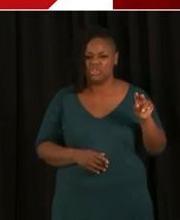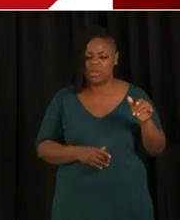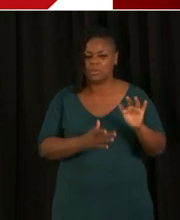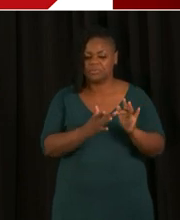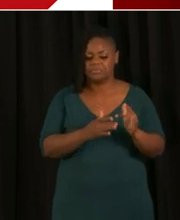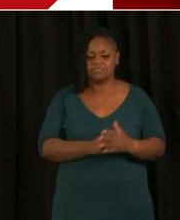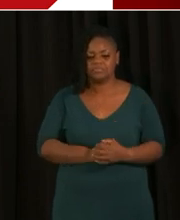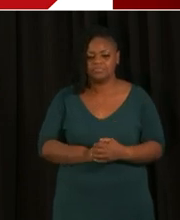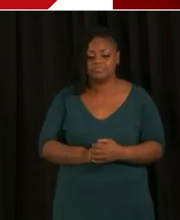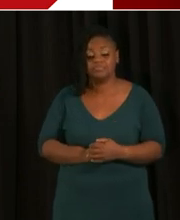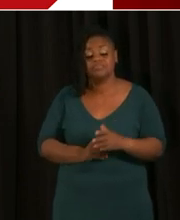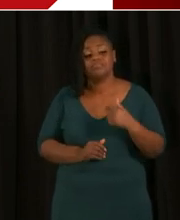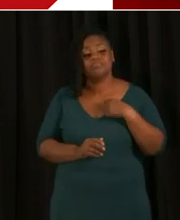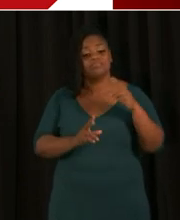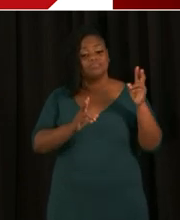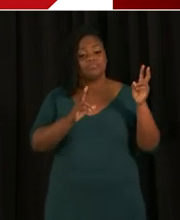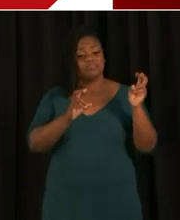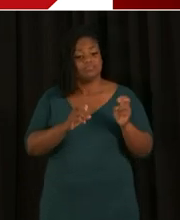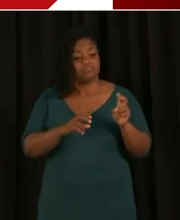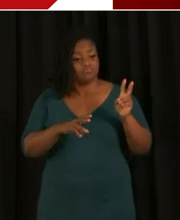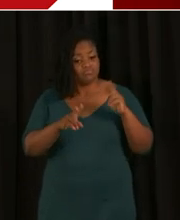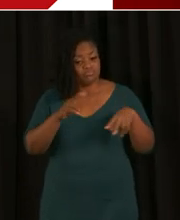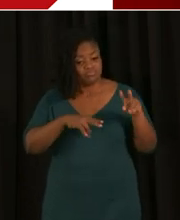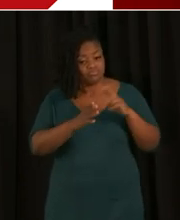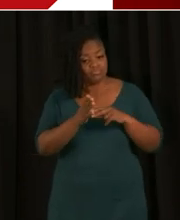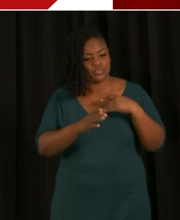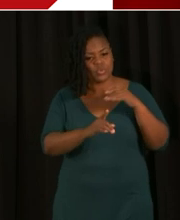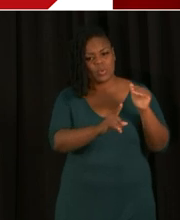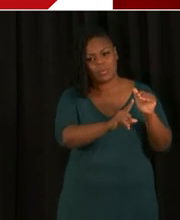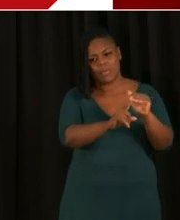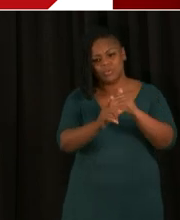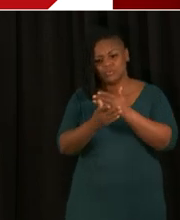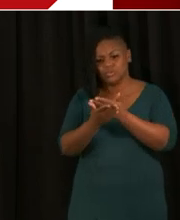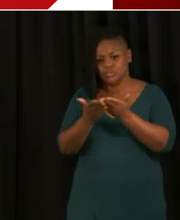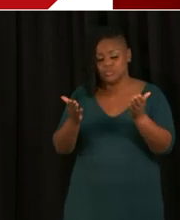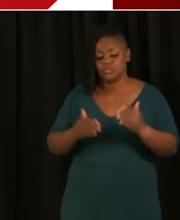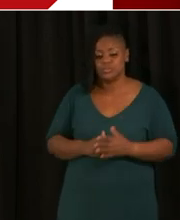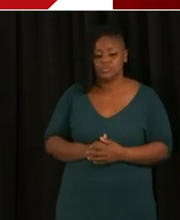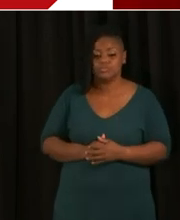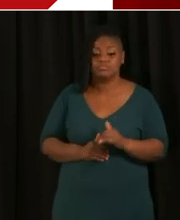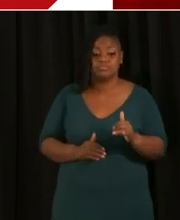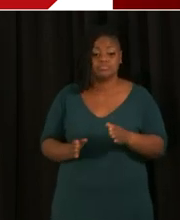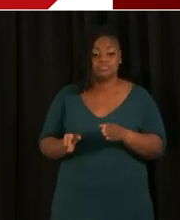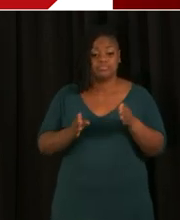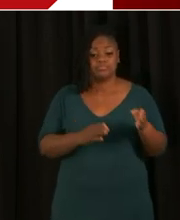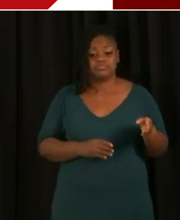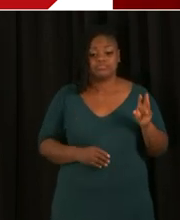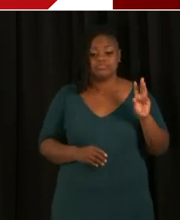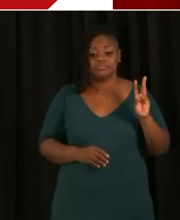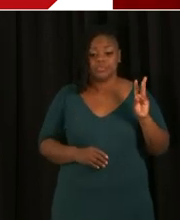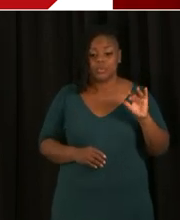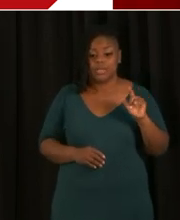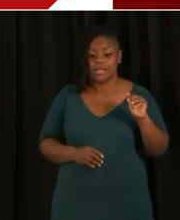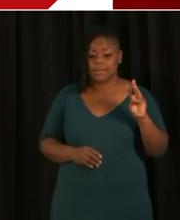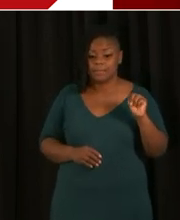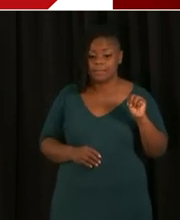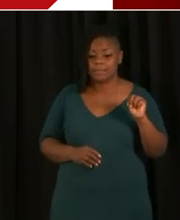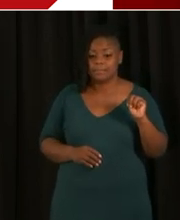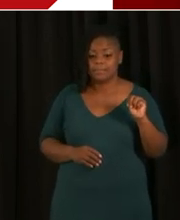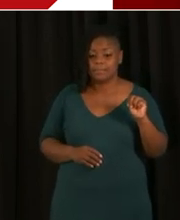I just want to remind everyone of that. The next question we're going to go to is from William Rogers in Ward 4. William?